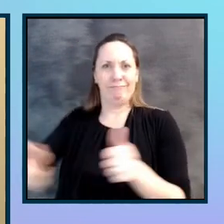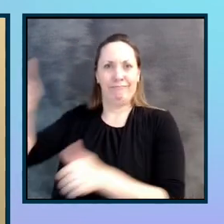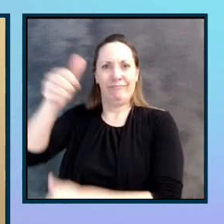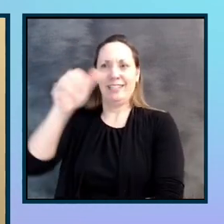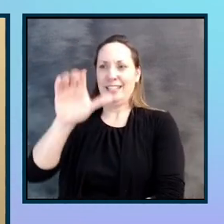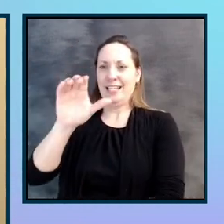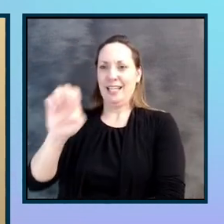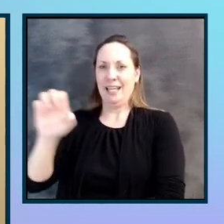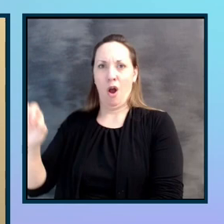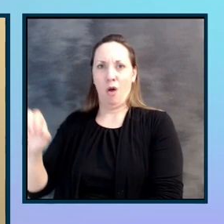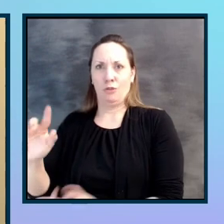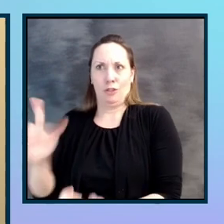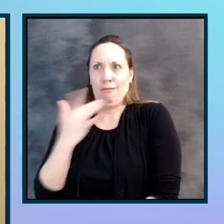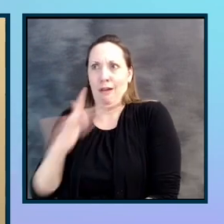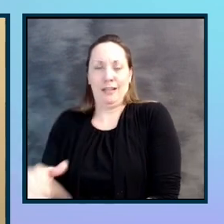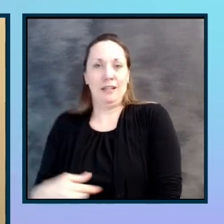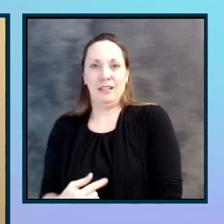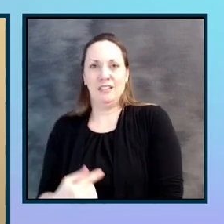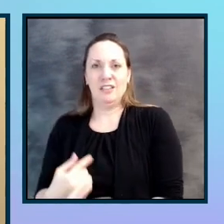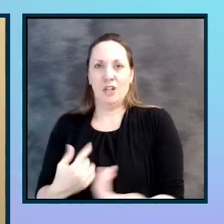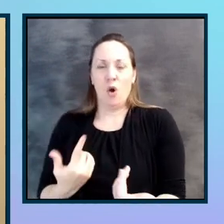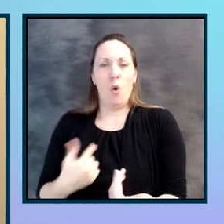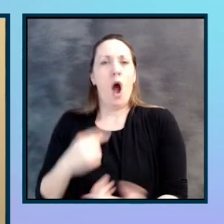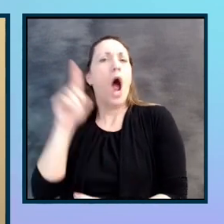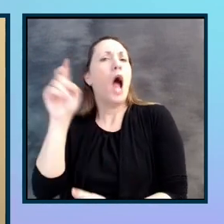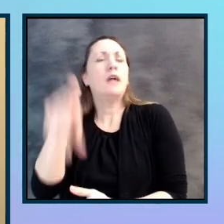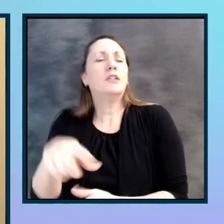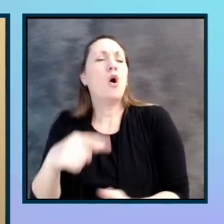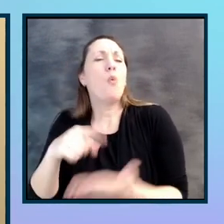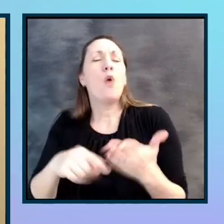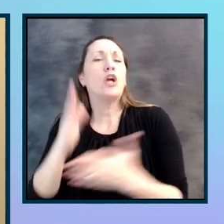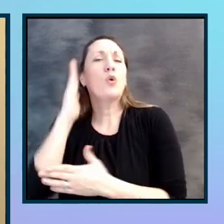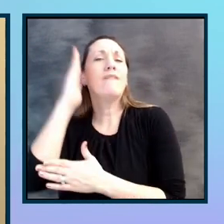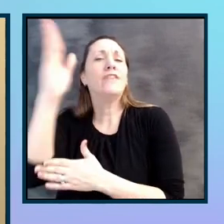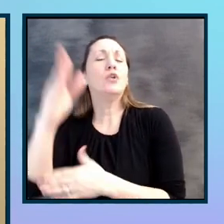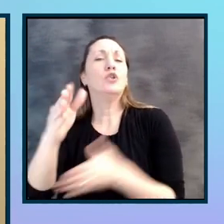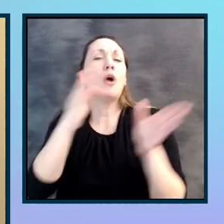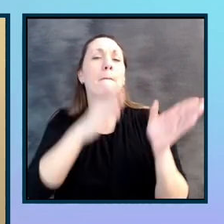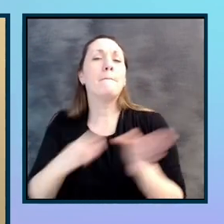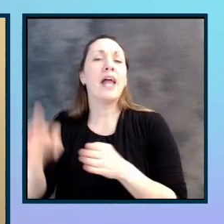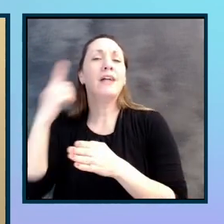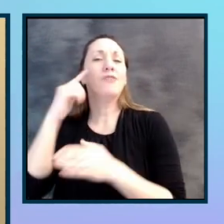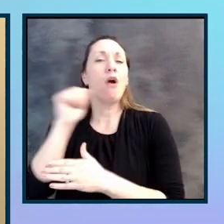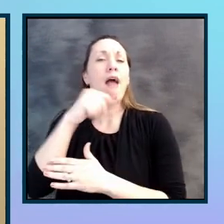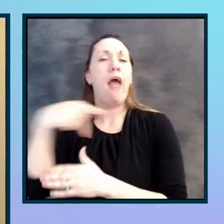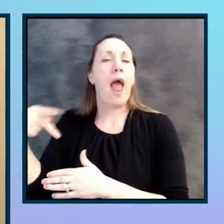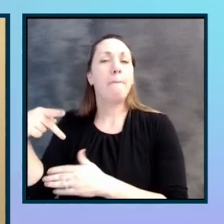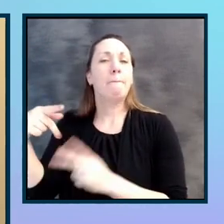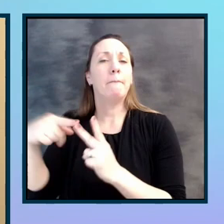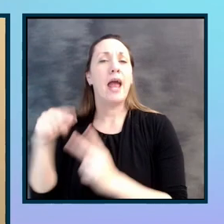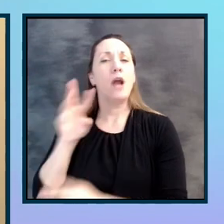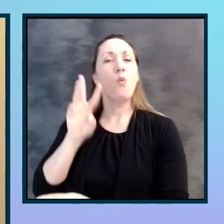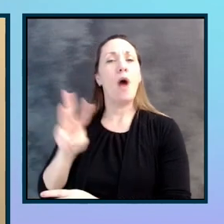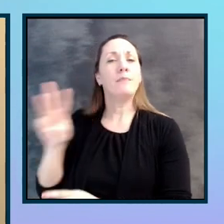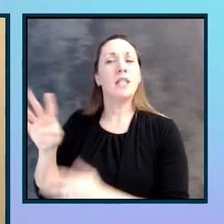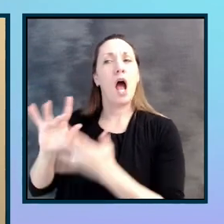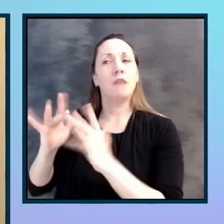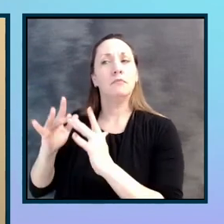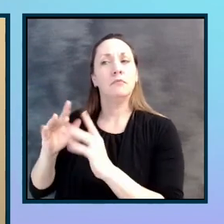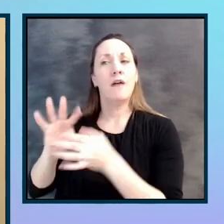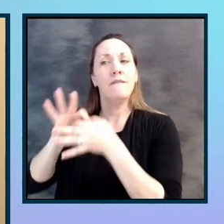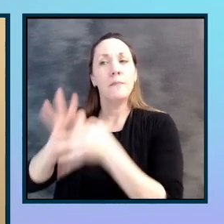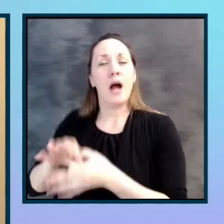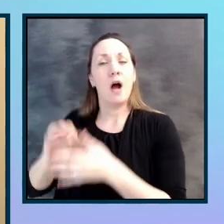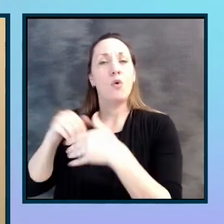questions and I hit him up with, well, what are your future plans for your apps and website regarding accessibility? And